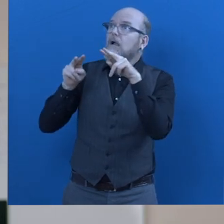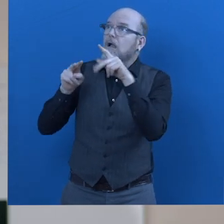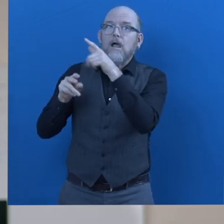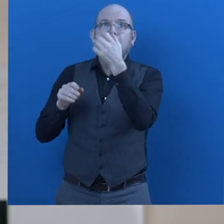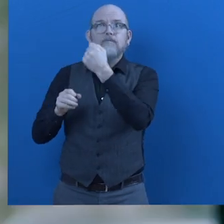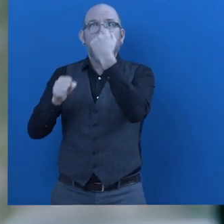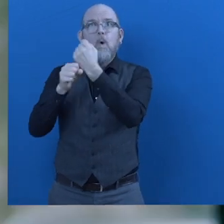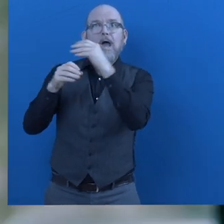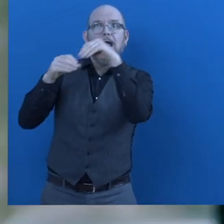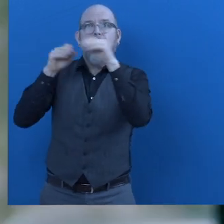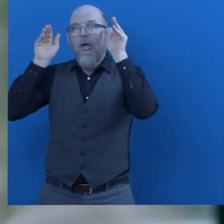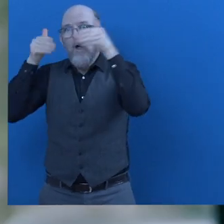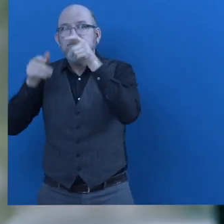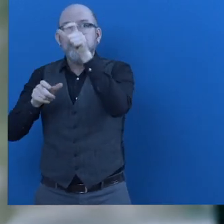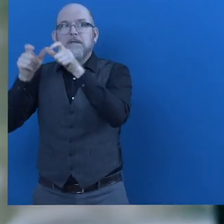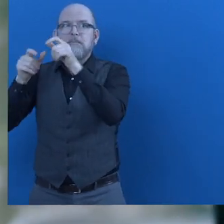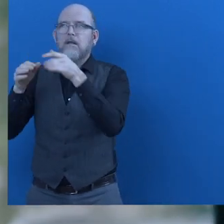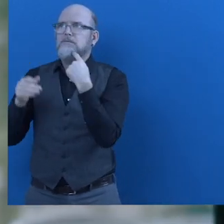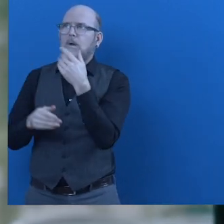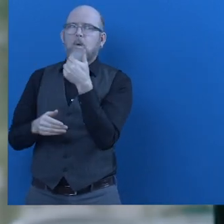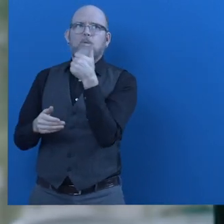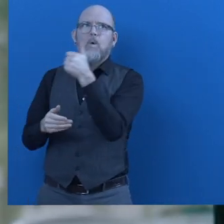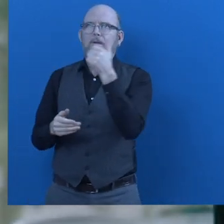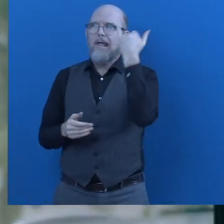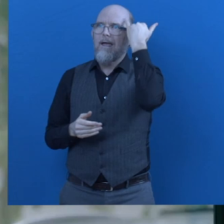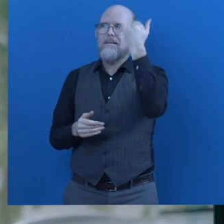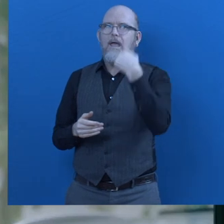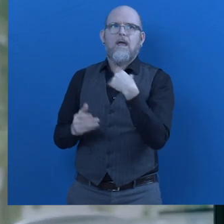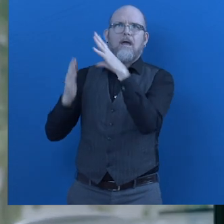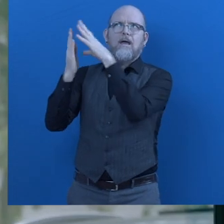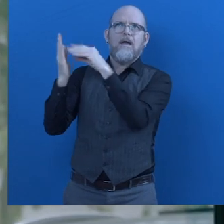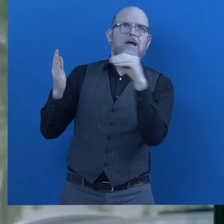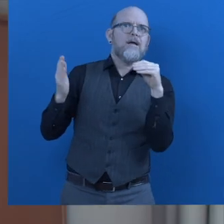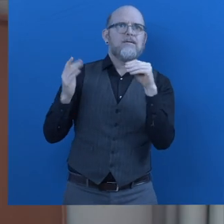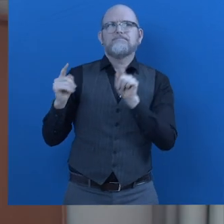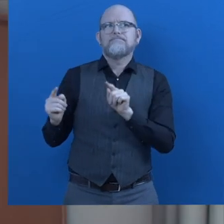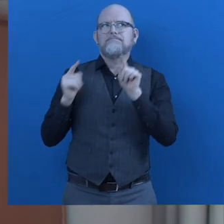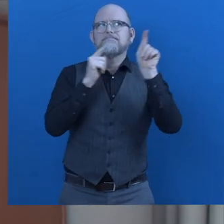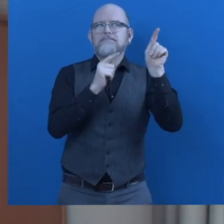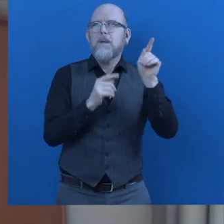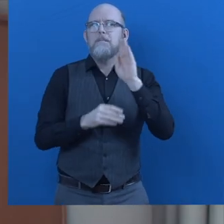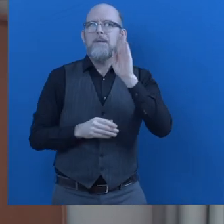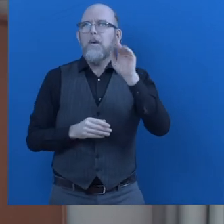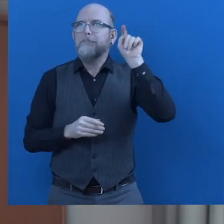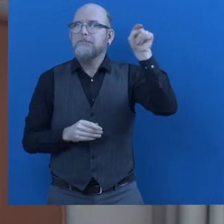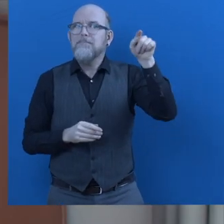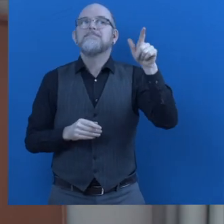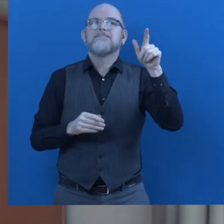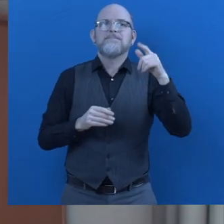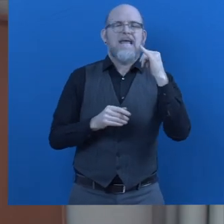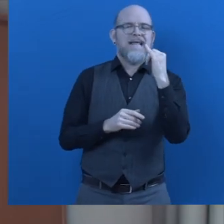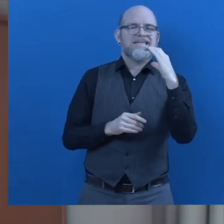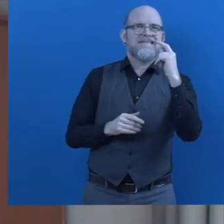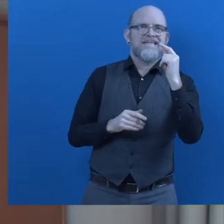They were inspired by this story and when they came back, they were motivated to start up a company in ICT